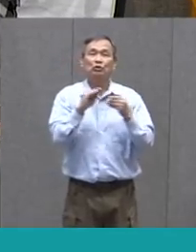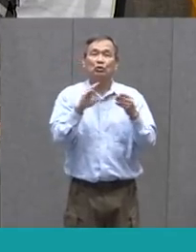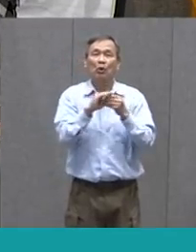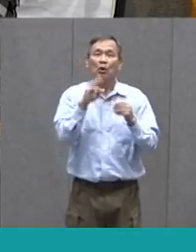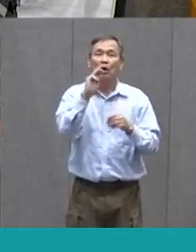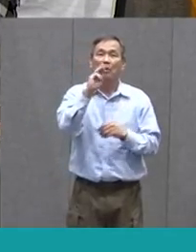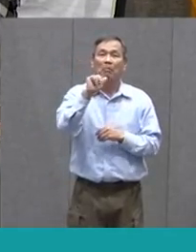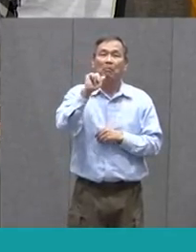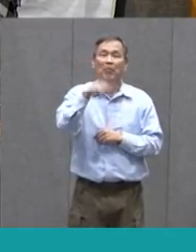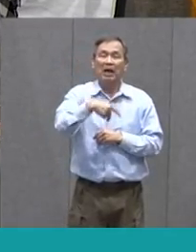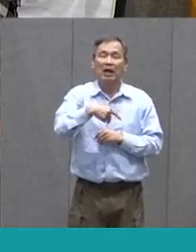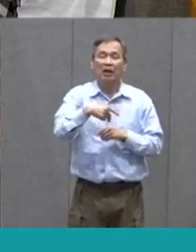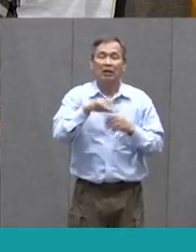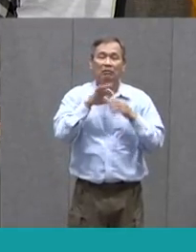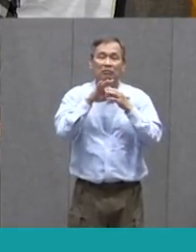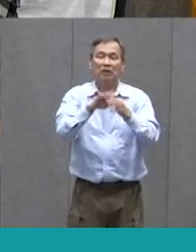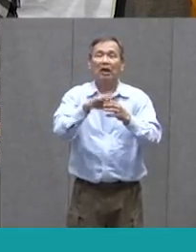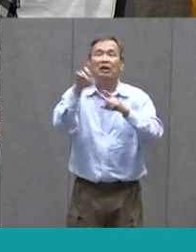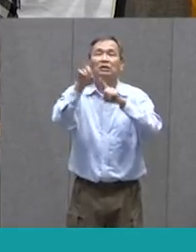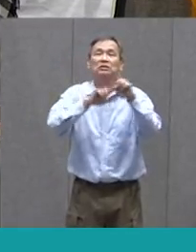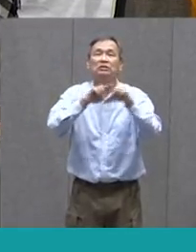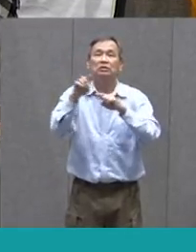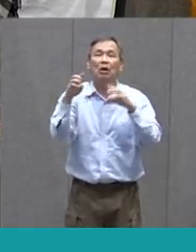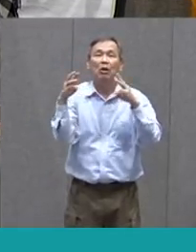Star Wars So I'm Going To Write That Up Here